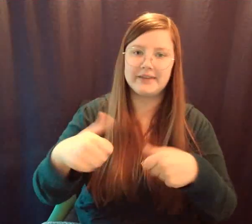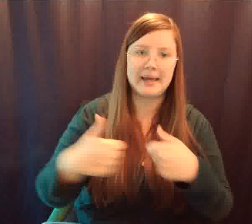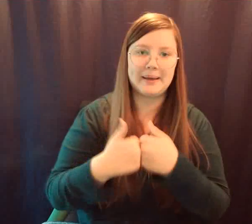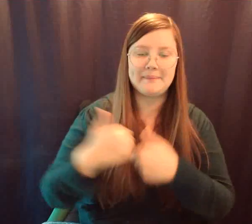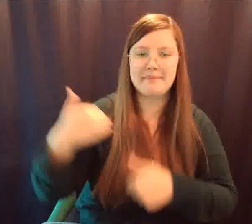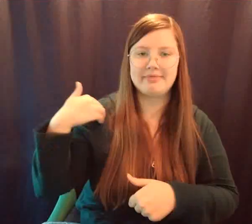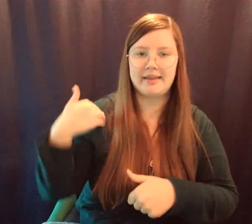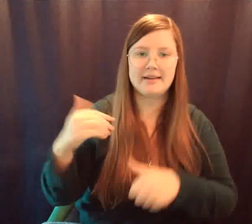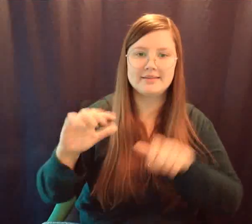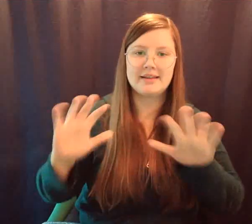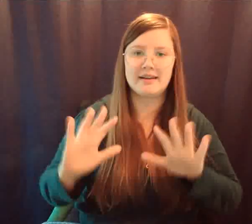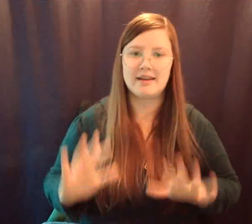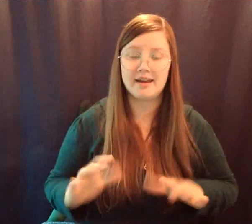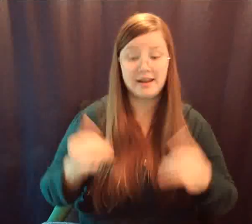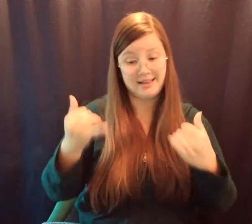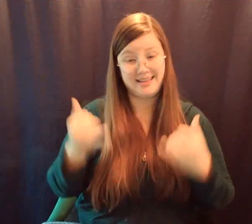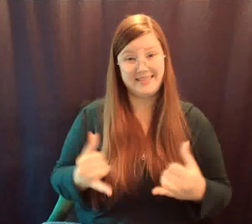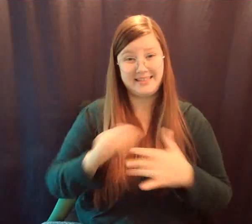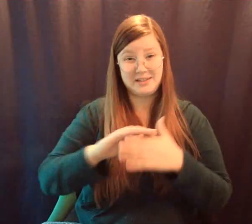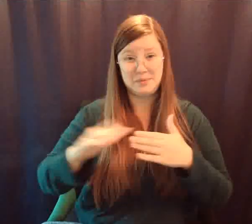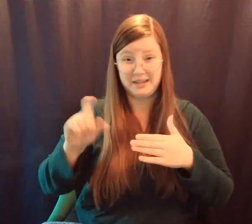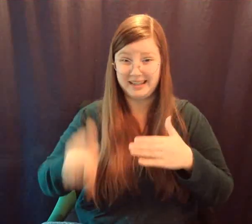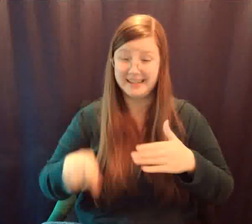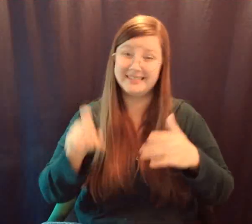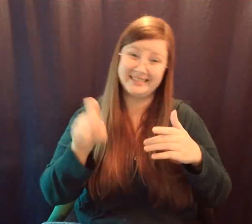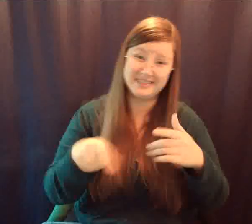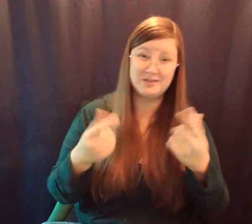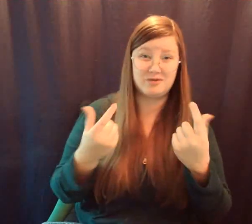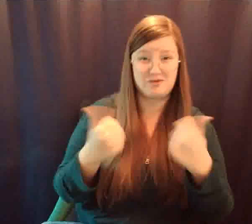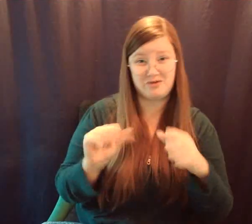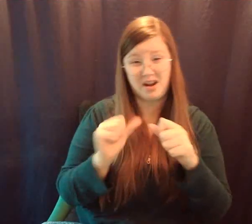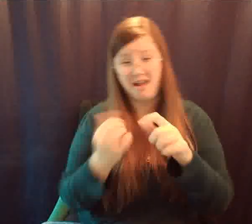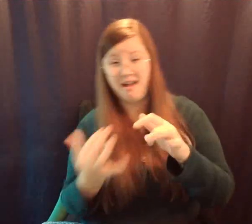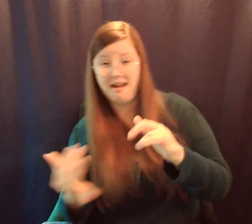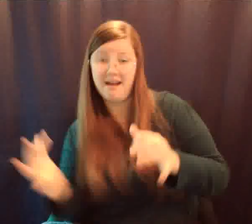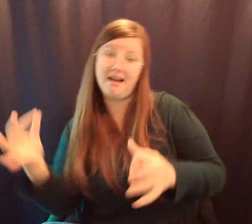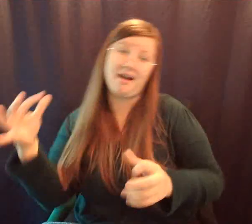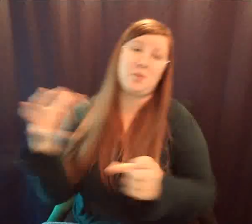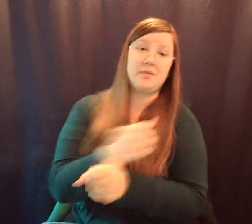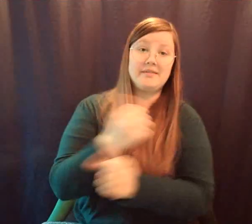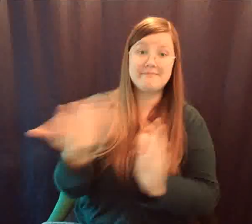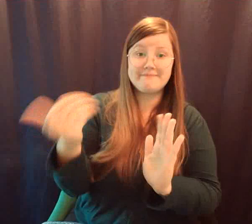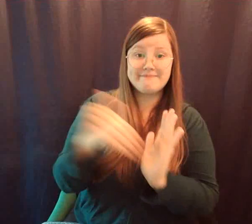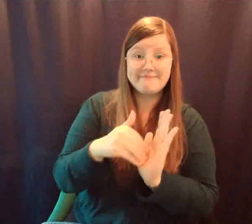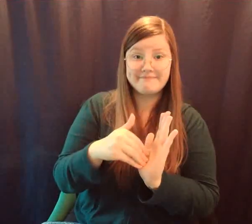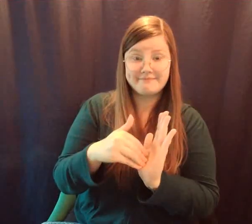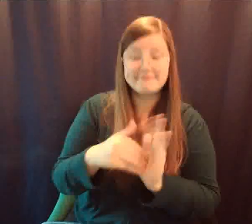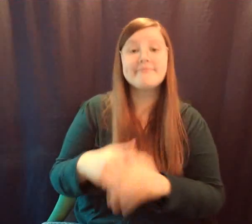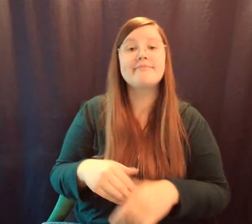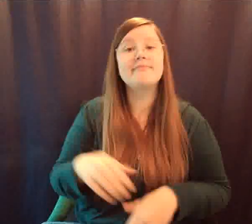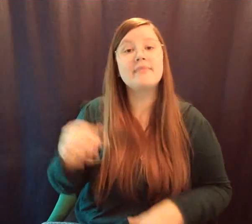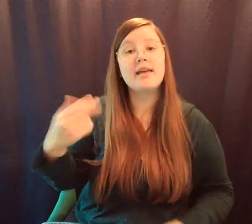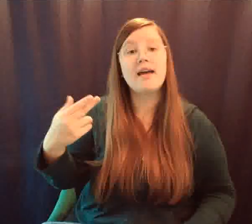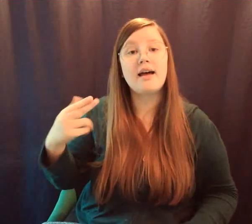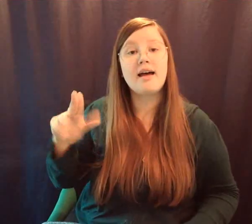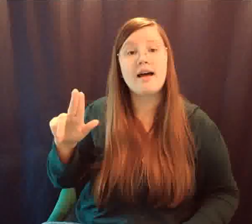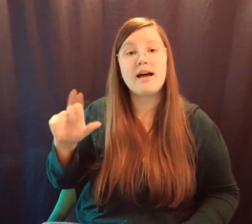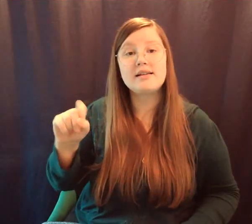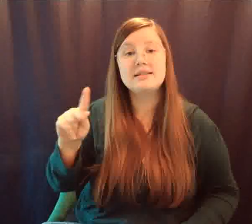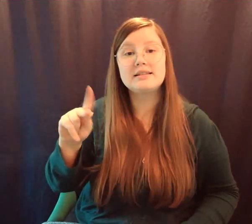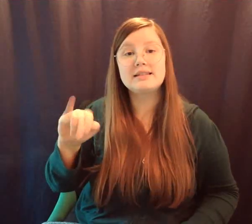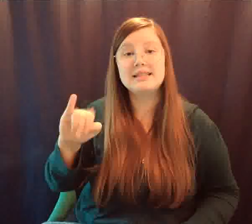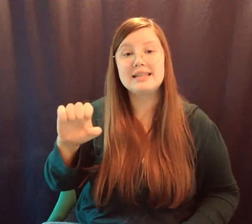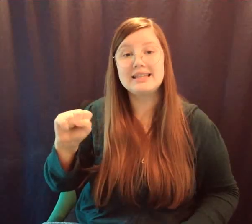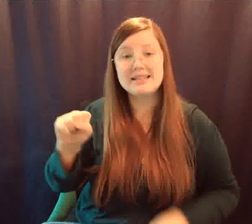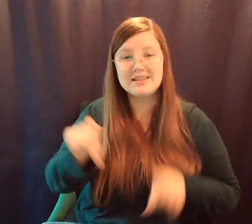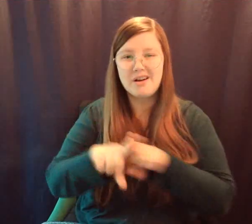and they need to right the ship this weekend as they attempt to regain the lead in the division. The Huskies also had some trouble. They felt the